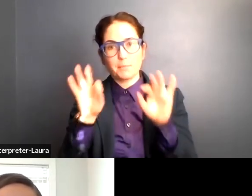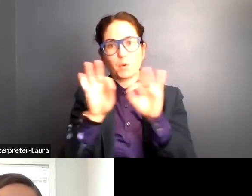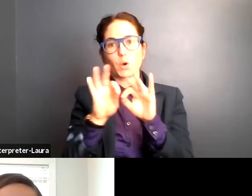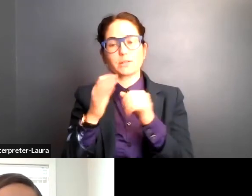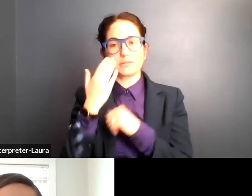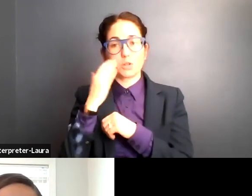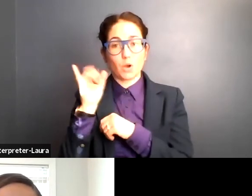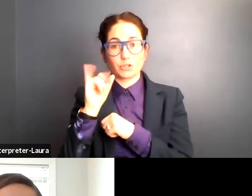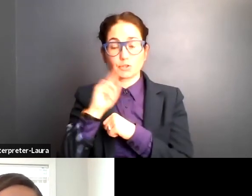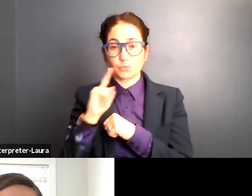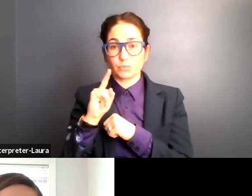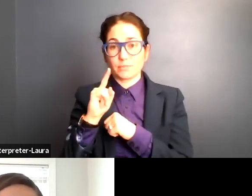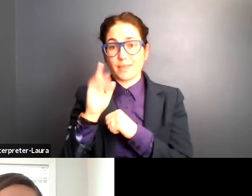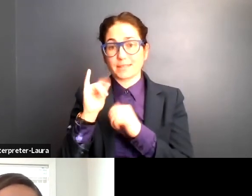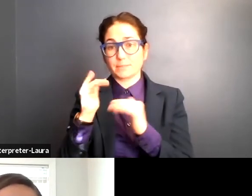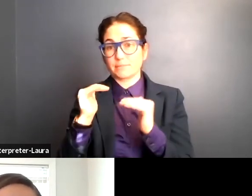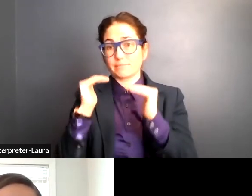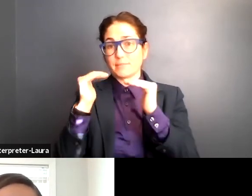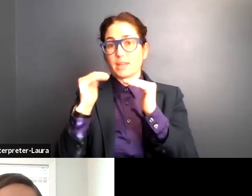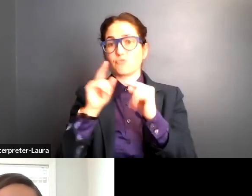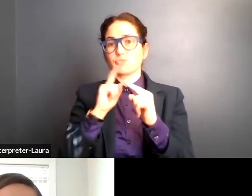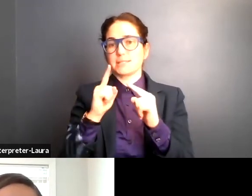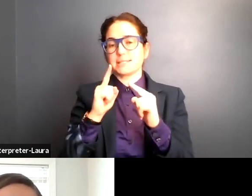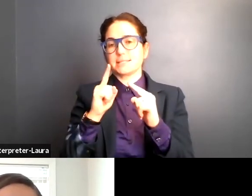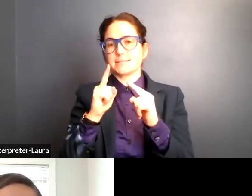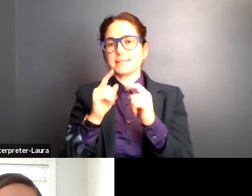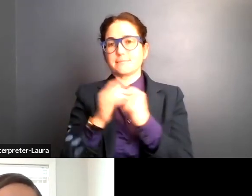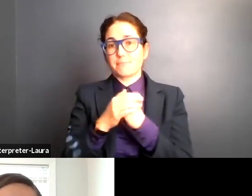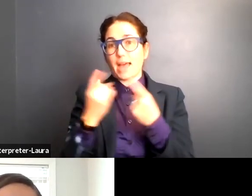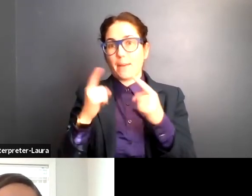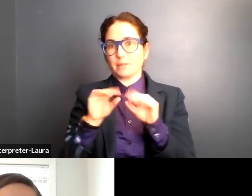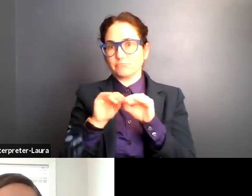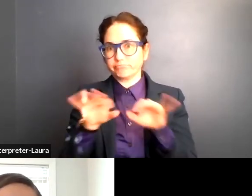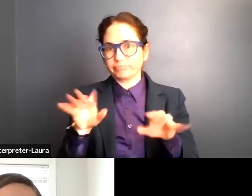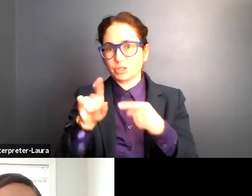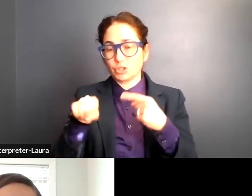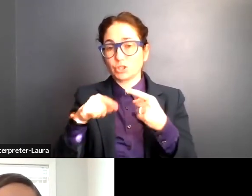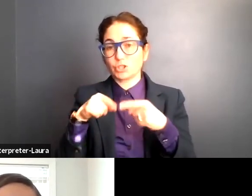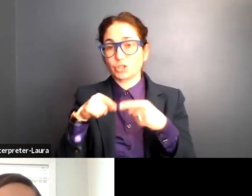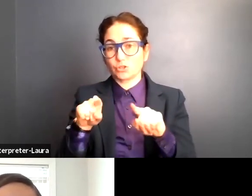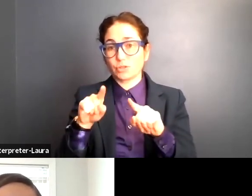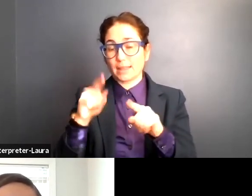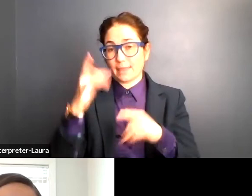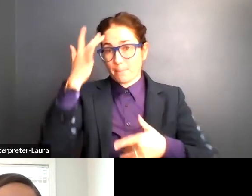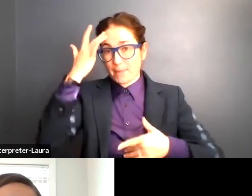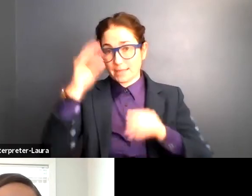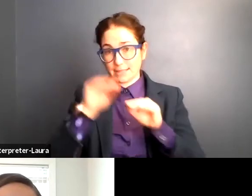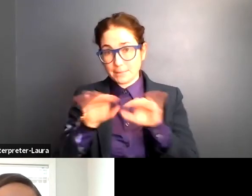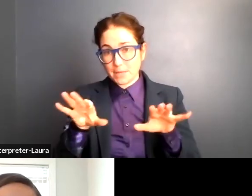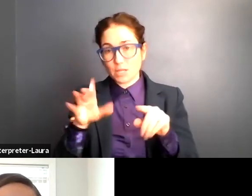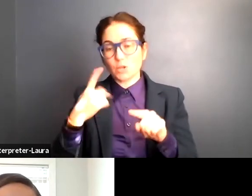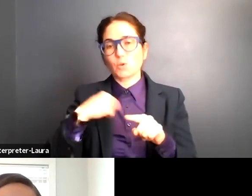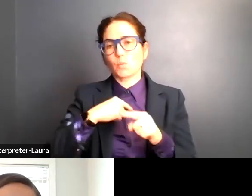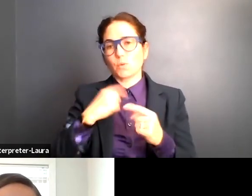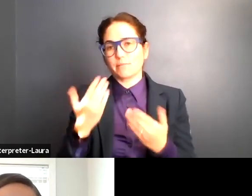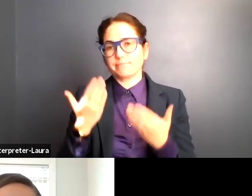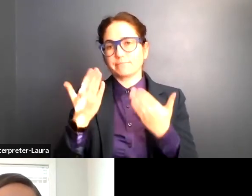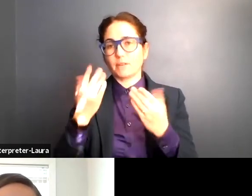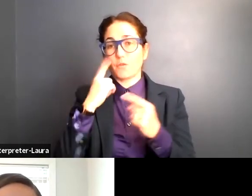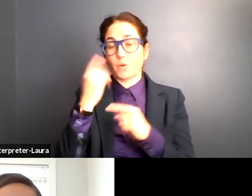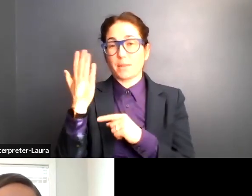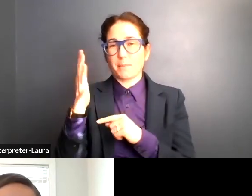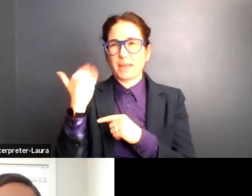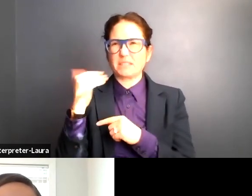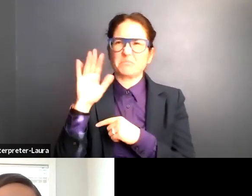been elevated and polarized, uh, during the pandemic pandemic is, um, we have been providing for the last seven